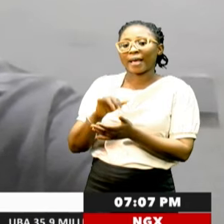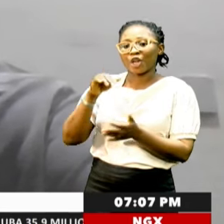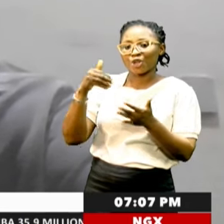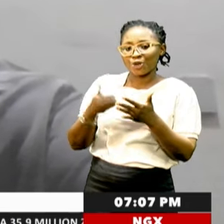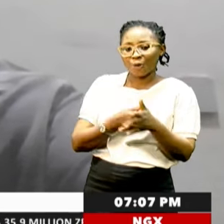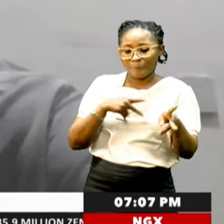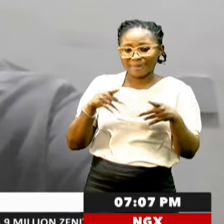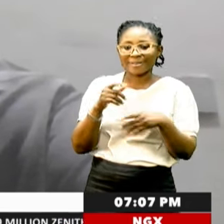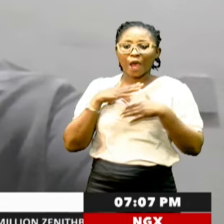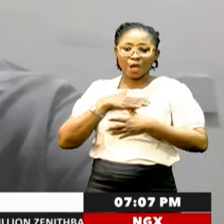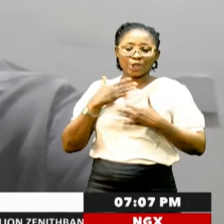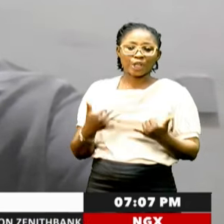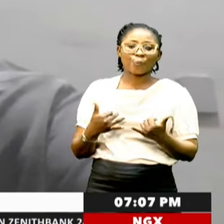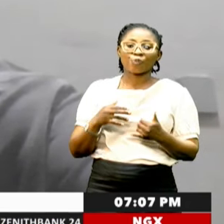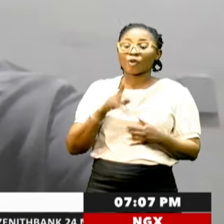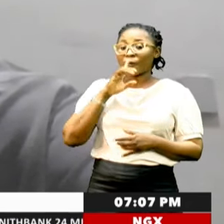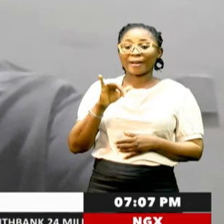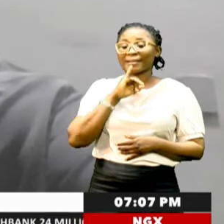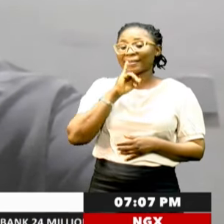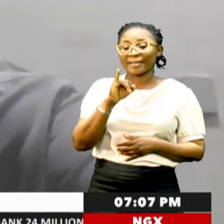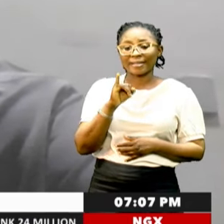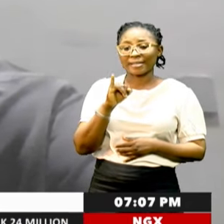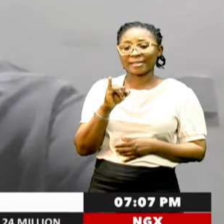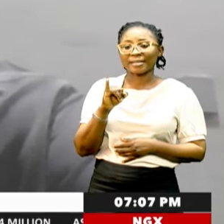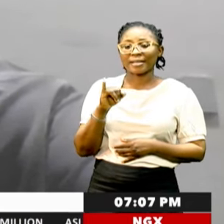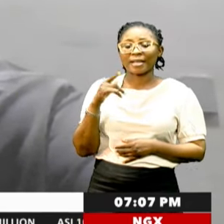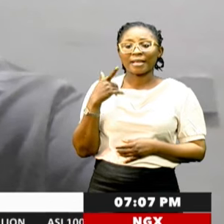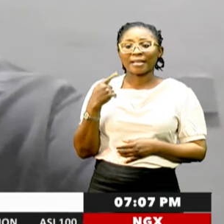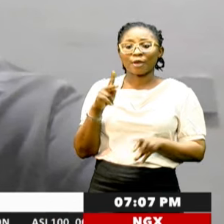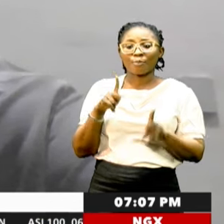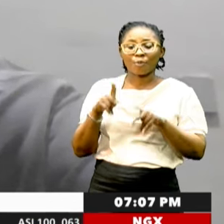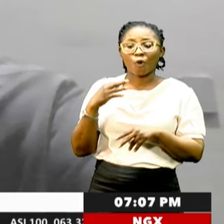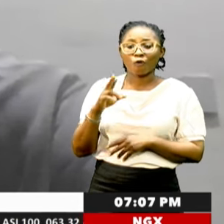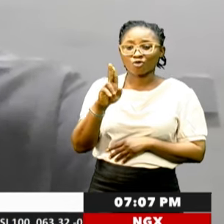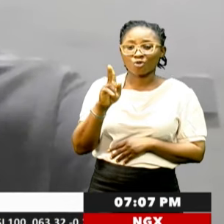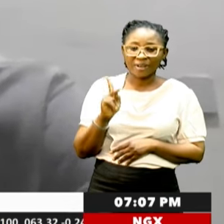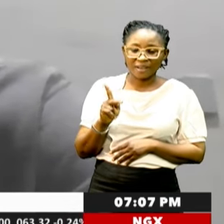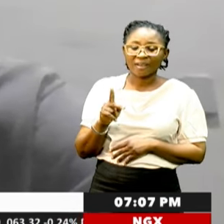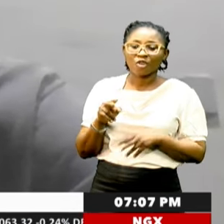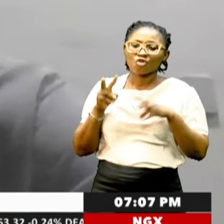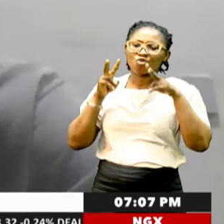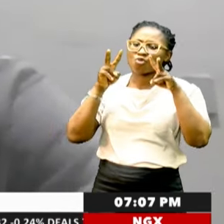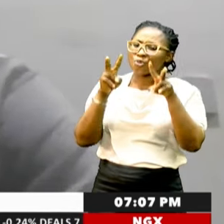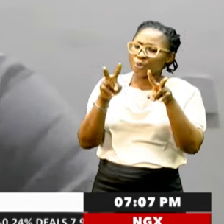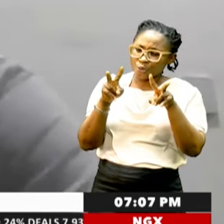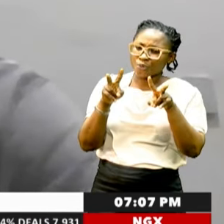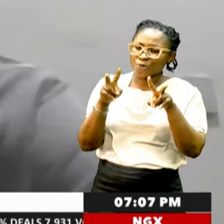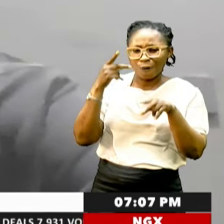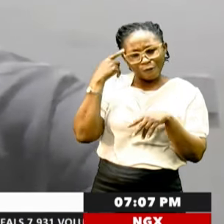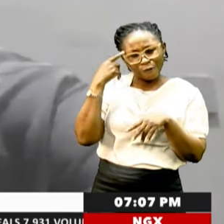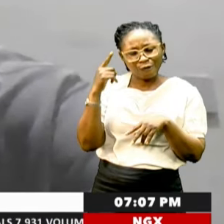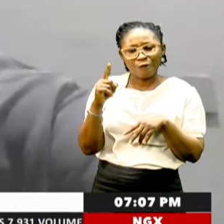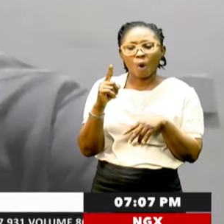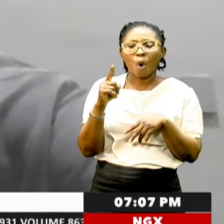enjoins. The reality is the people of the United Kingdom are looking for